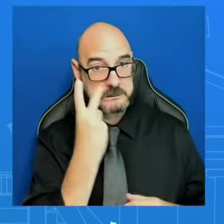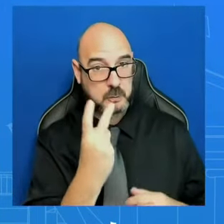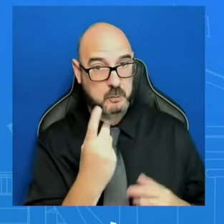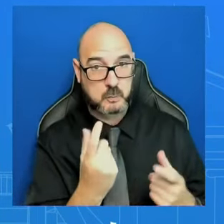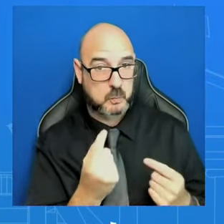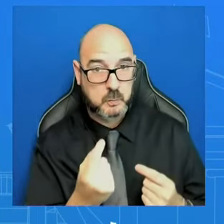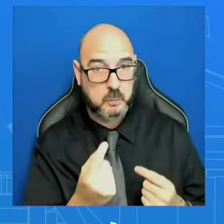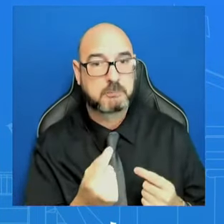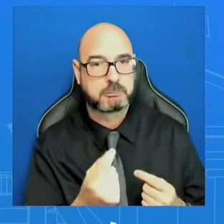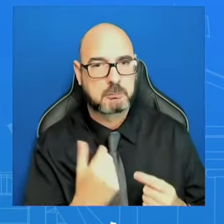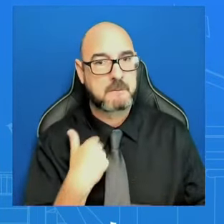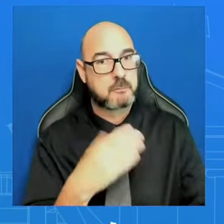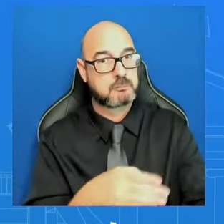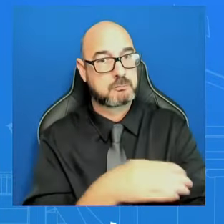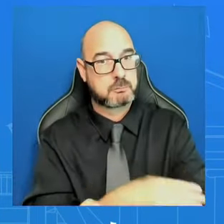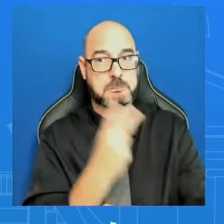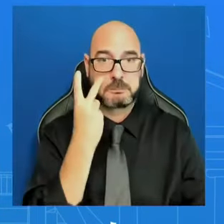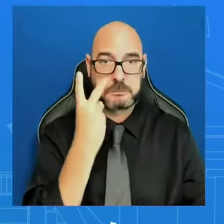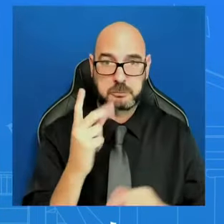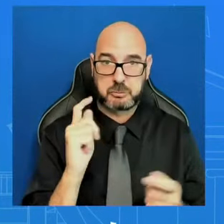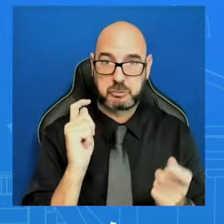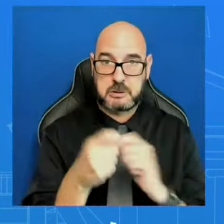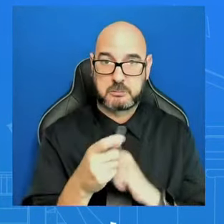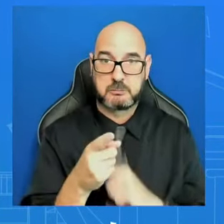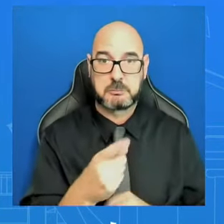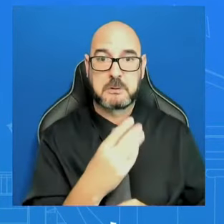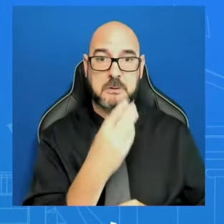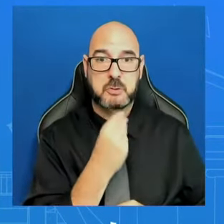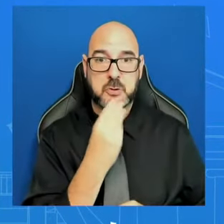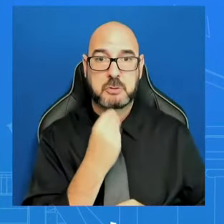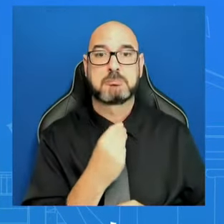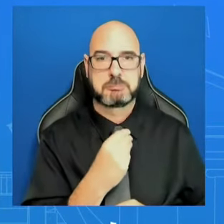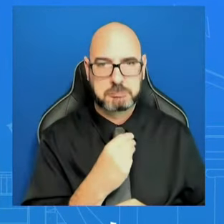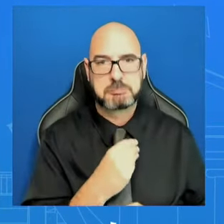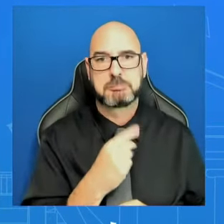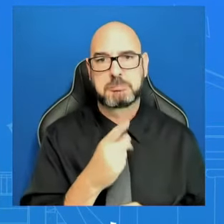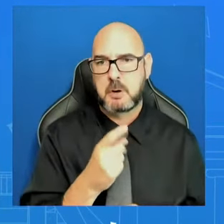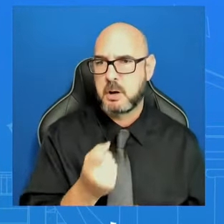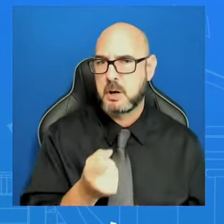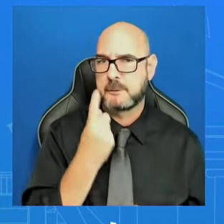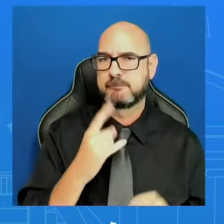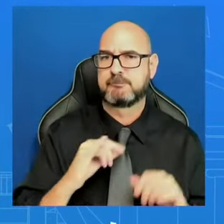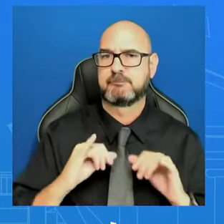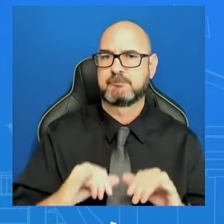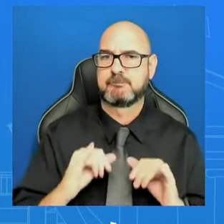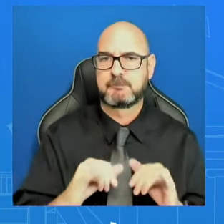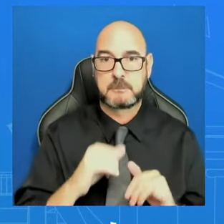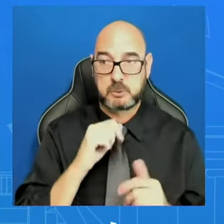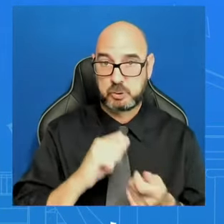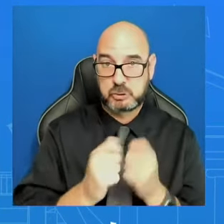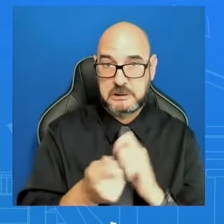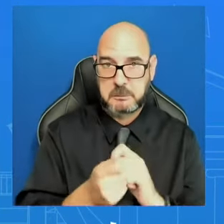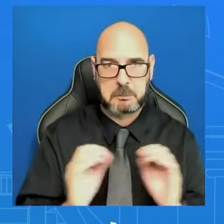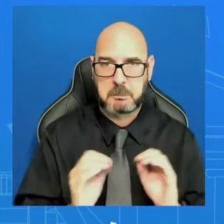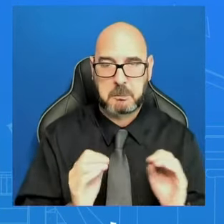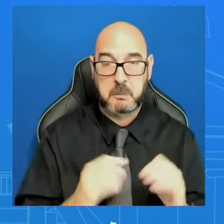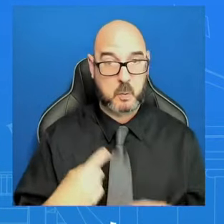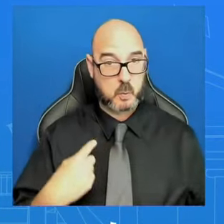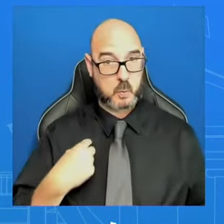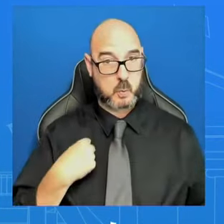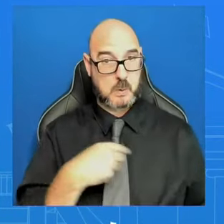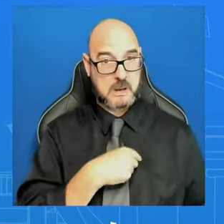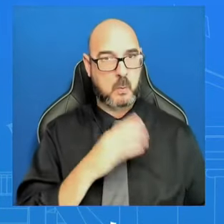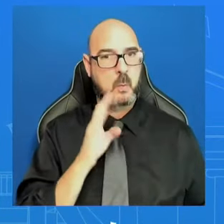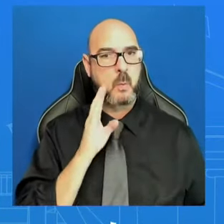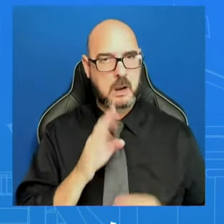And, you know, if we don't see changes from their side, there will have to be changes from our side. But I won't preview what that could look like. Now, they